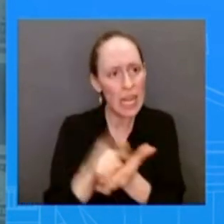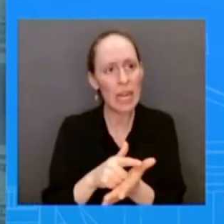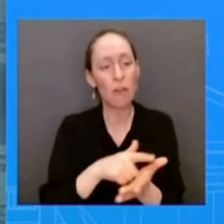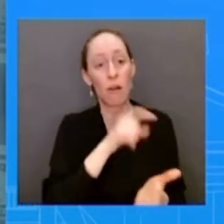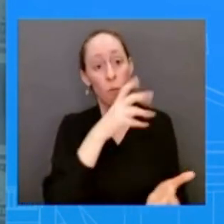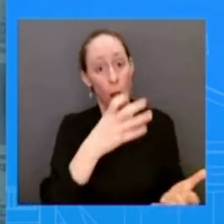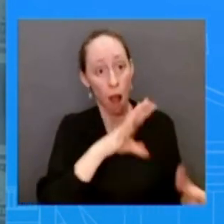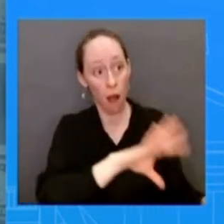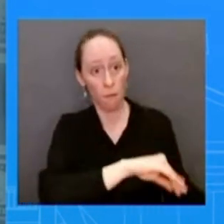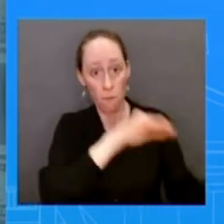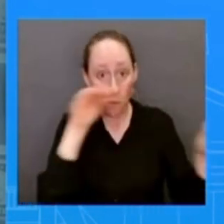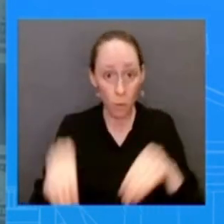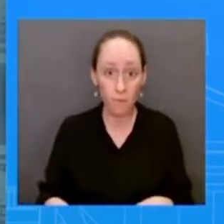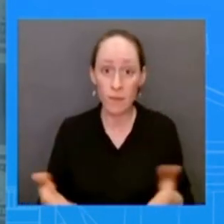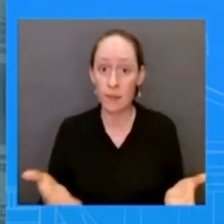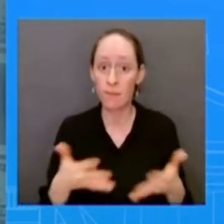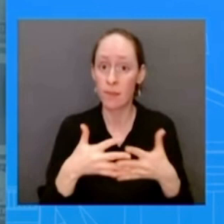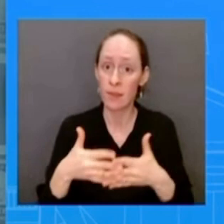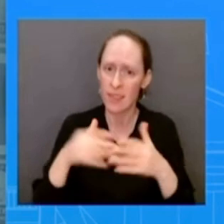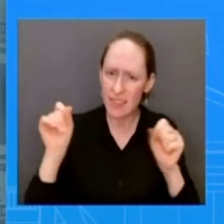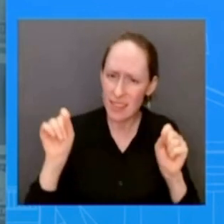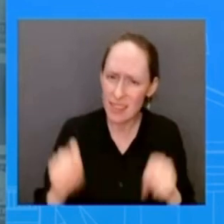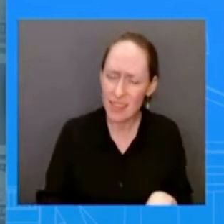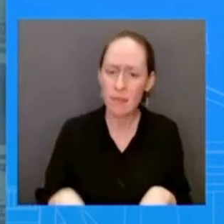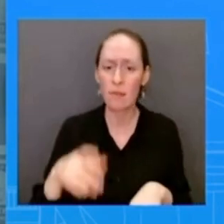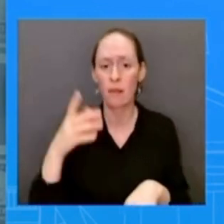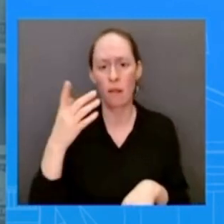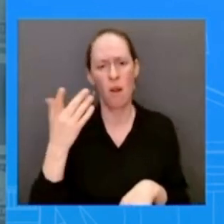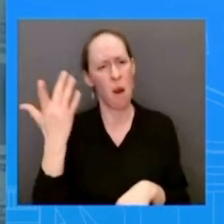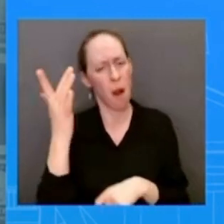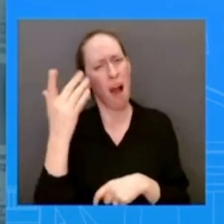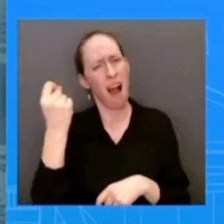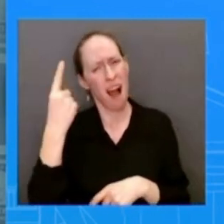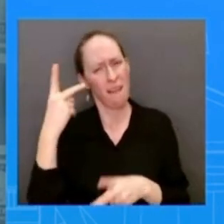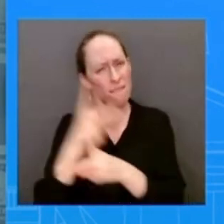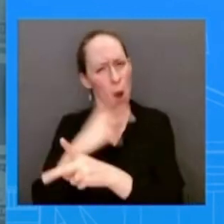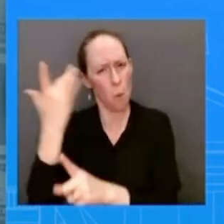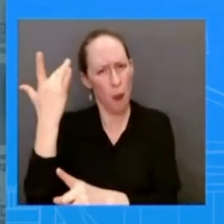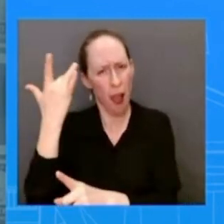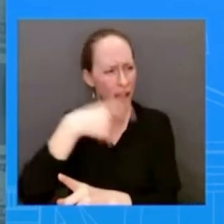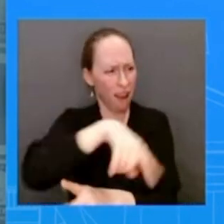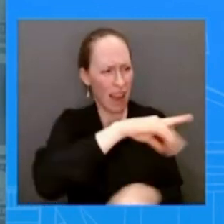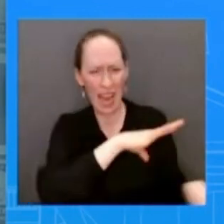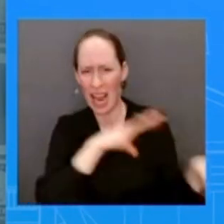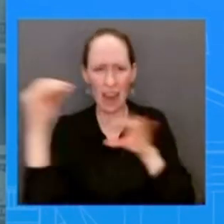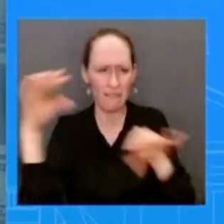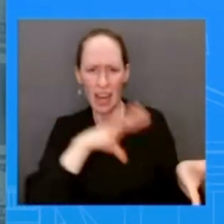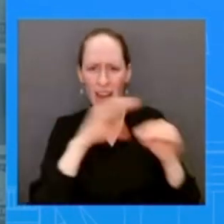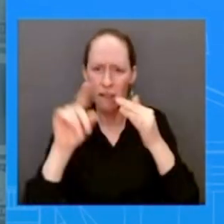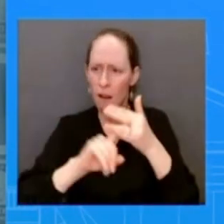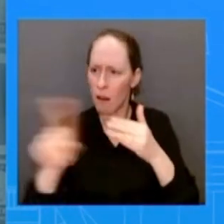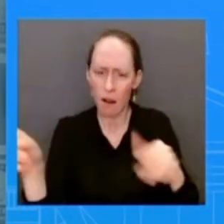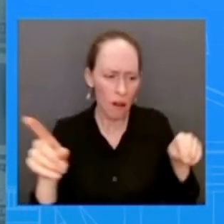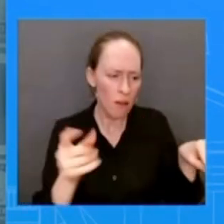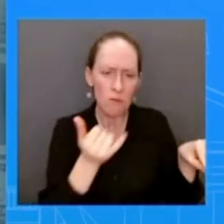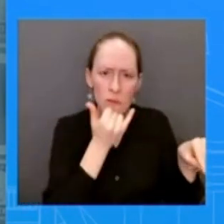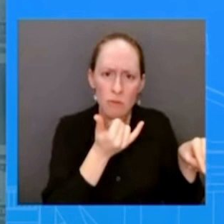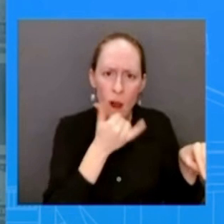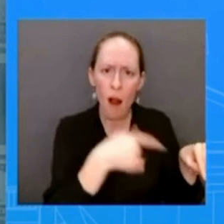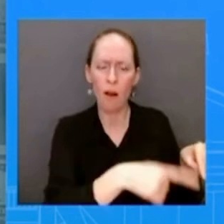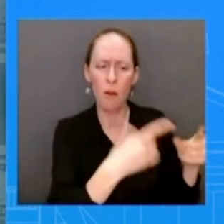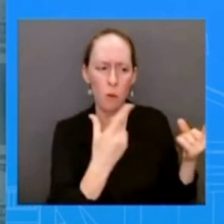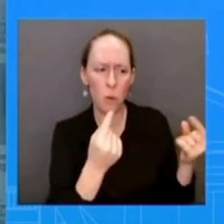uh order and security and we border security pardon me and we want to do this as we build a system our our approach our